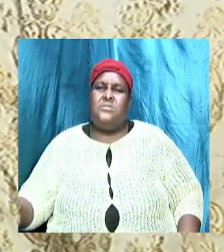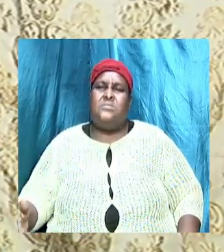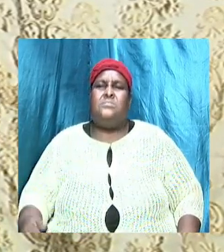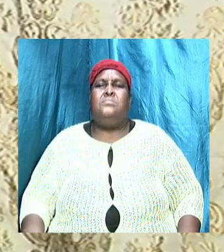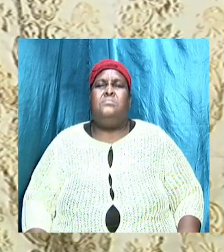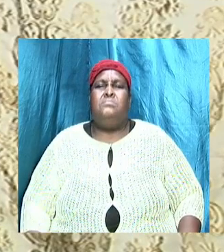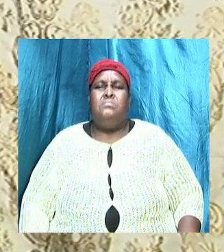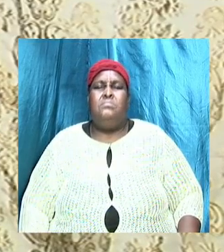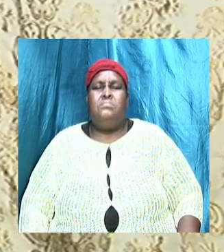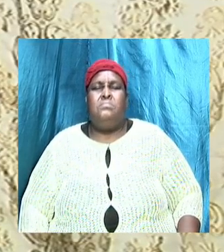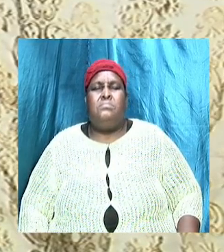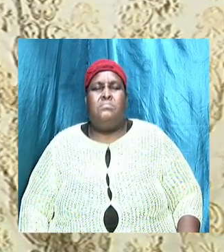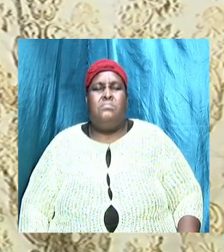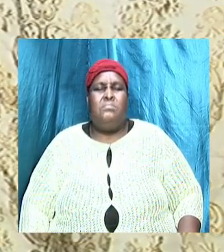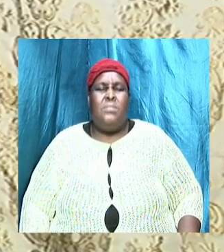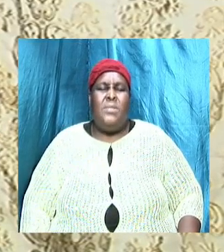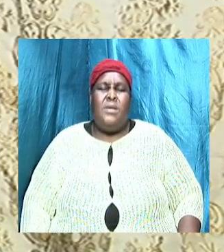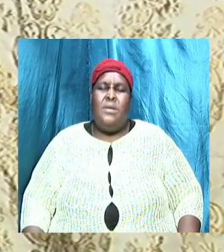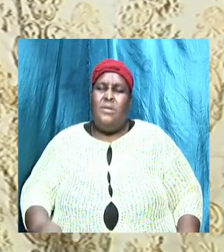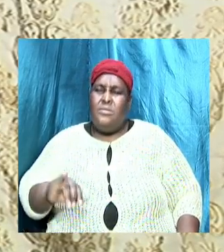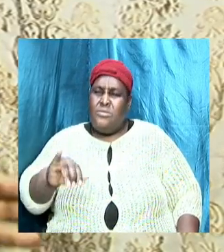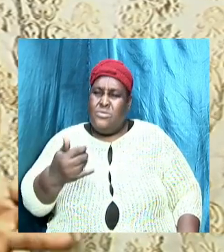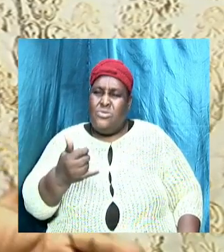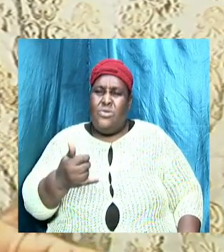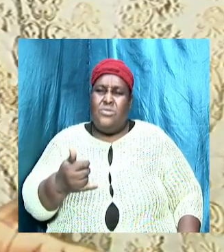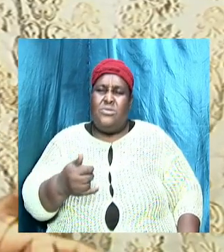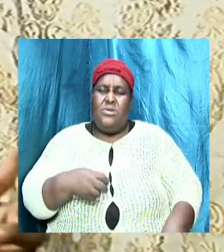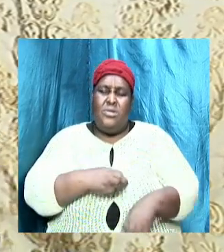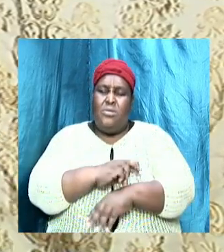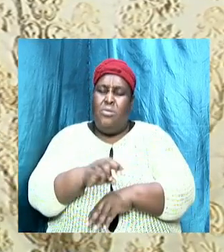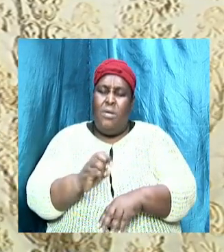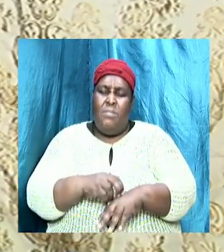and it is just the norm to a sinner